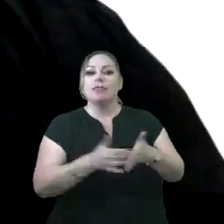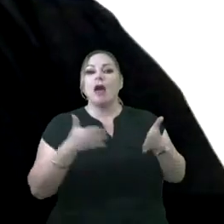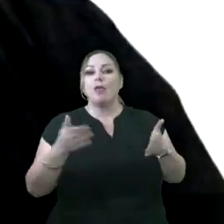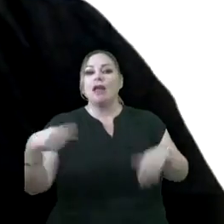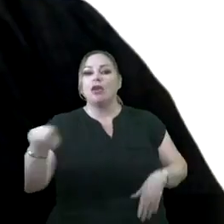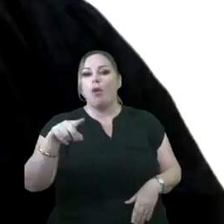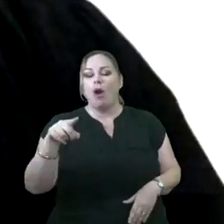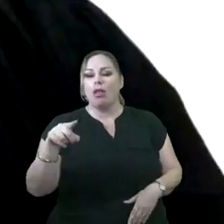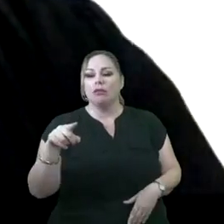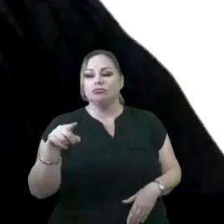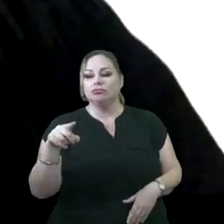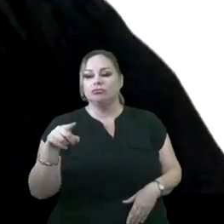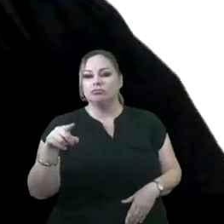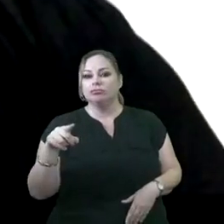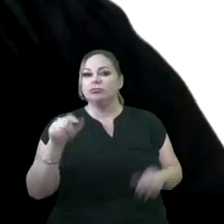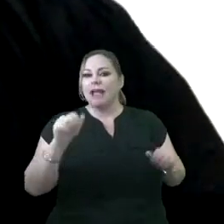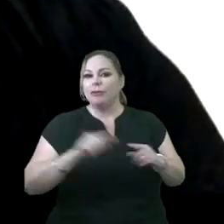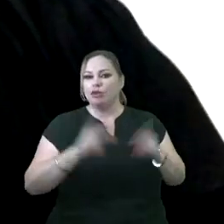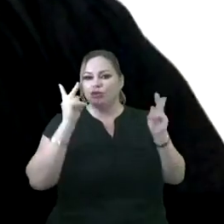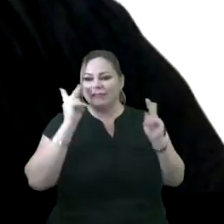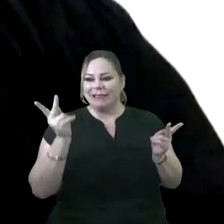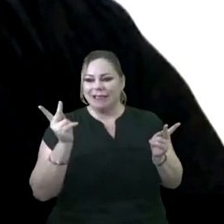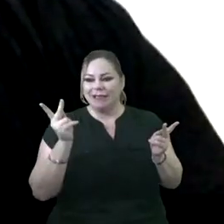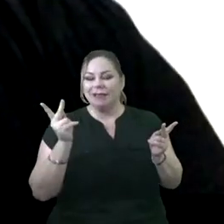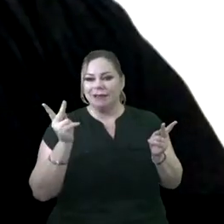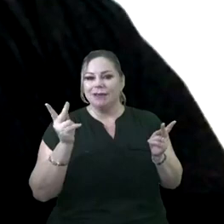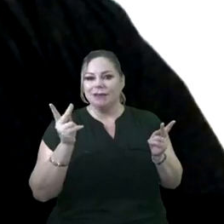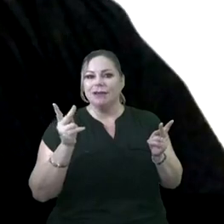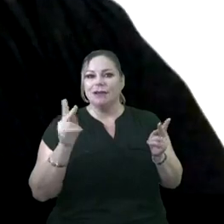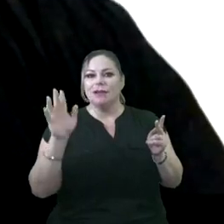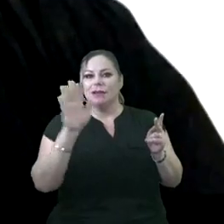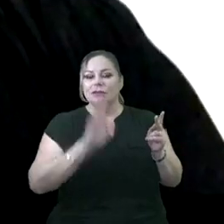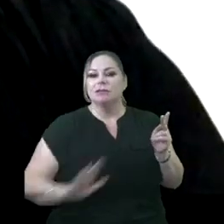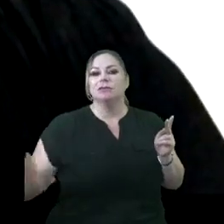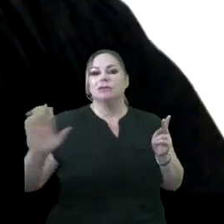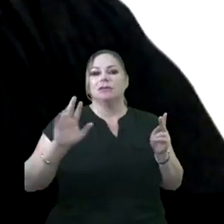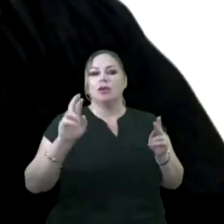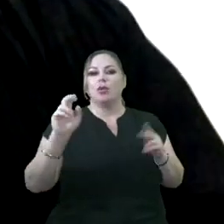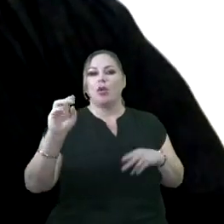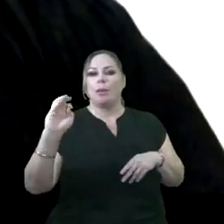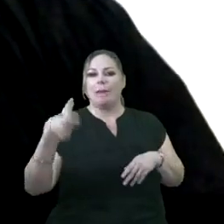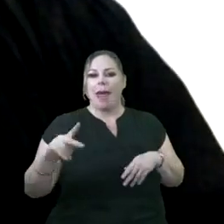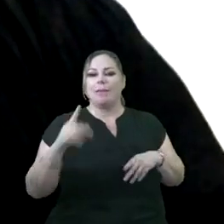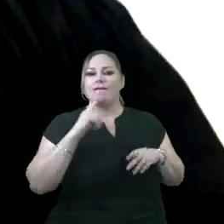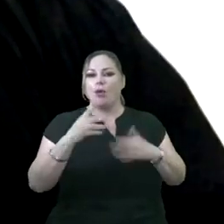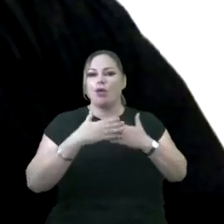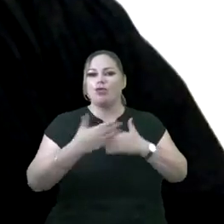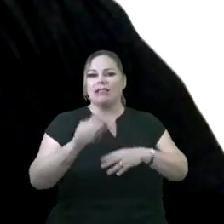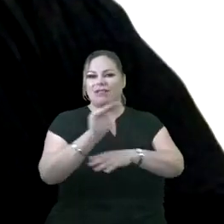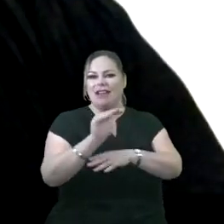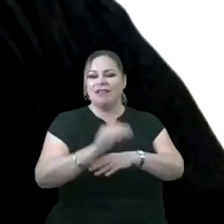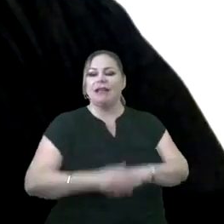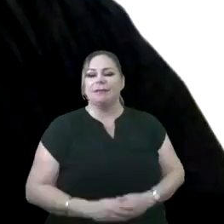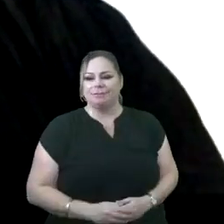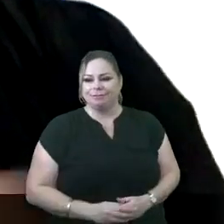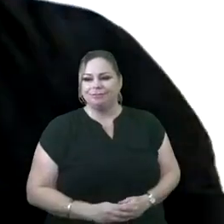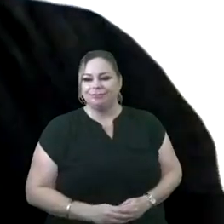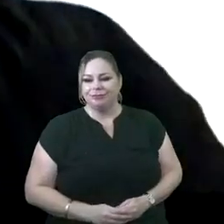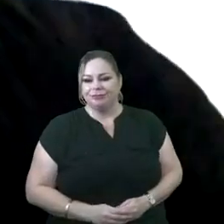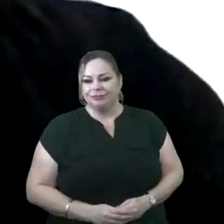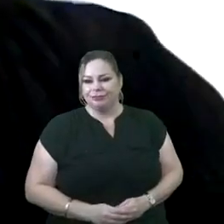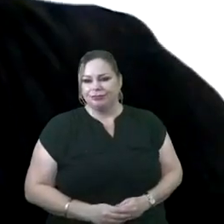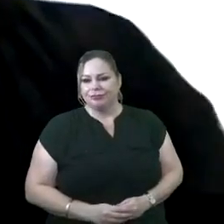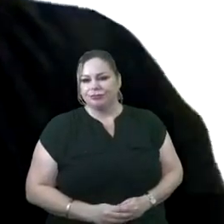able to see the roadmap for our conversation on this evening. So Mr. Vidal will share in a few moments.